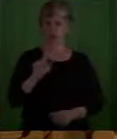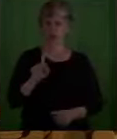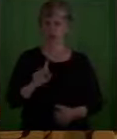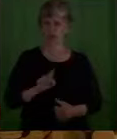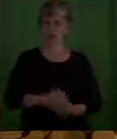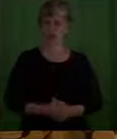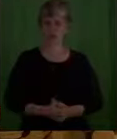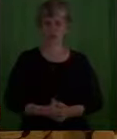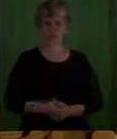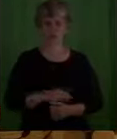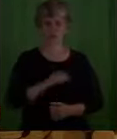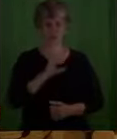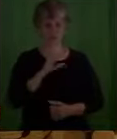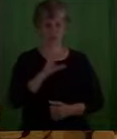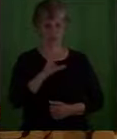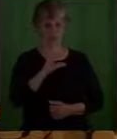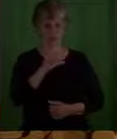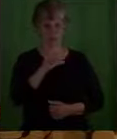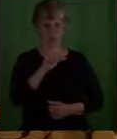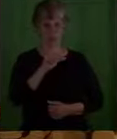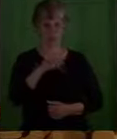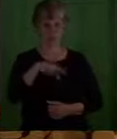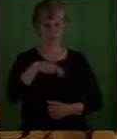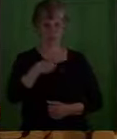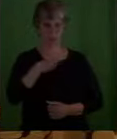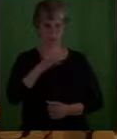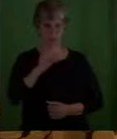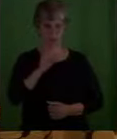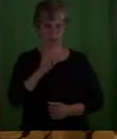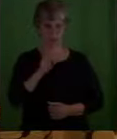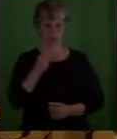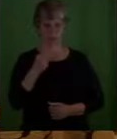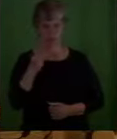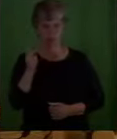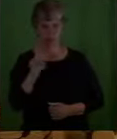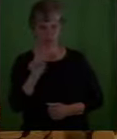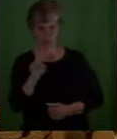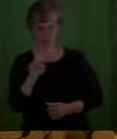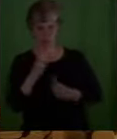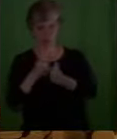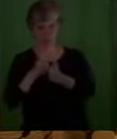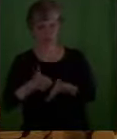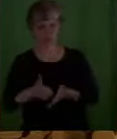Clopas and that other disciple heard about the resurrection